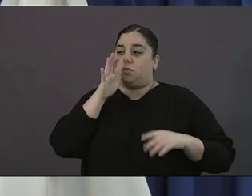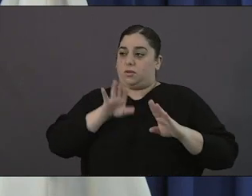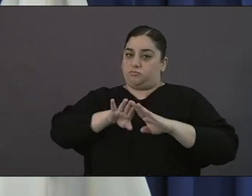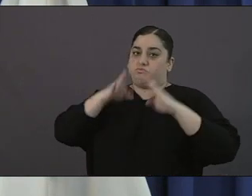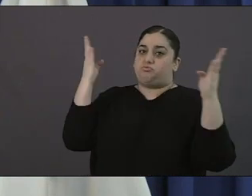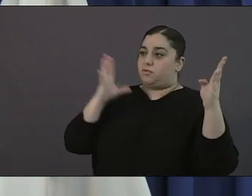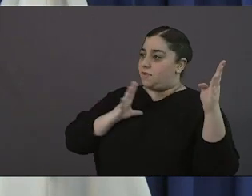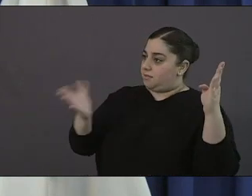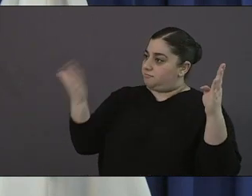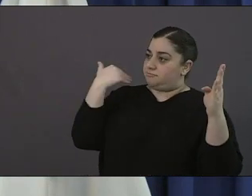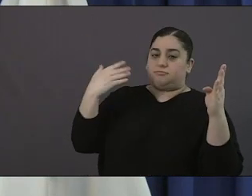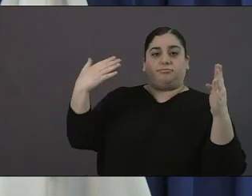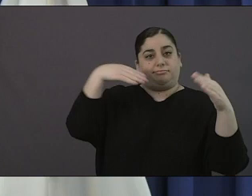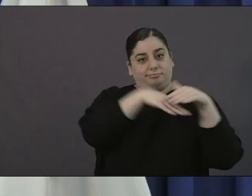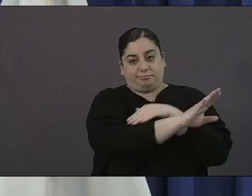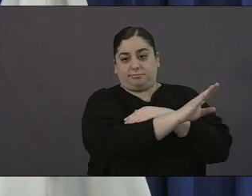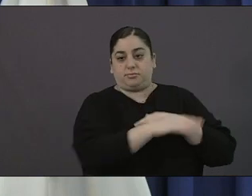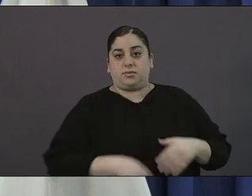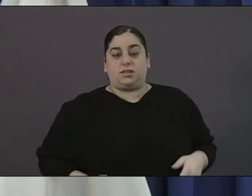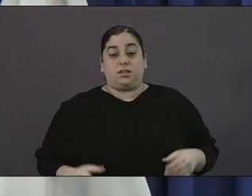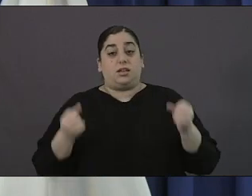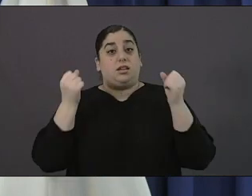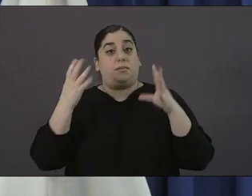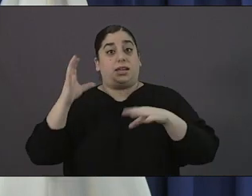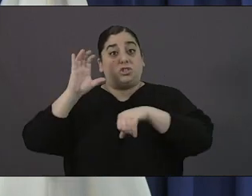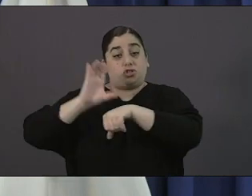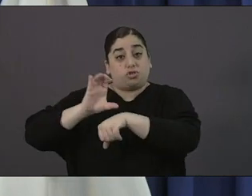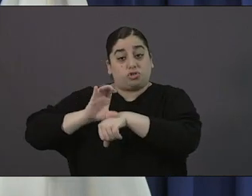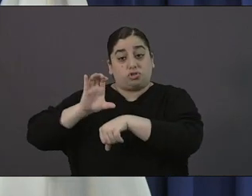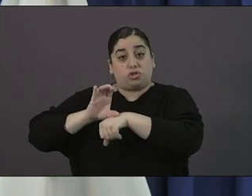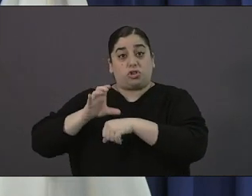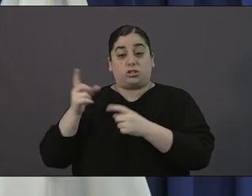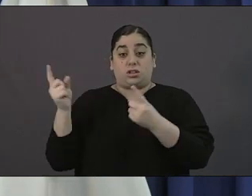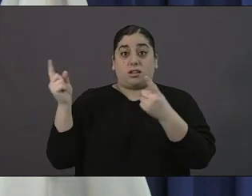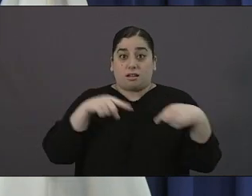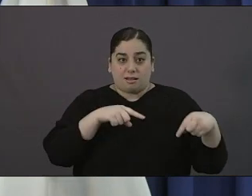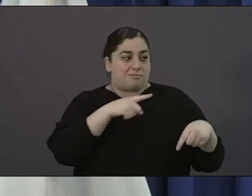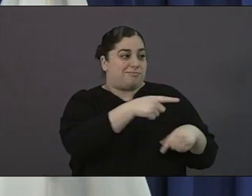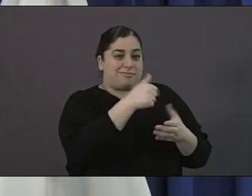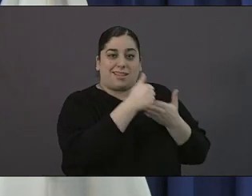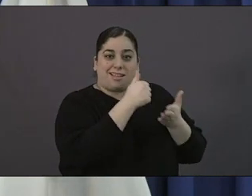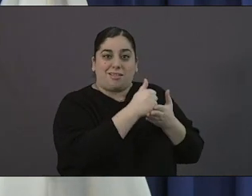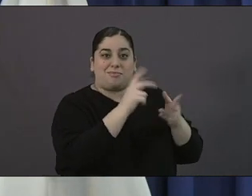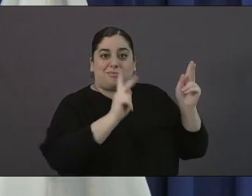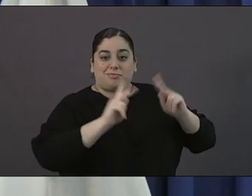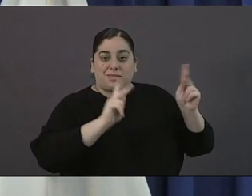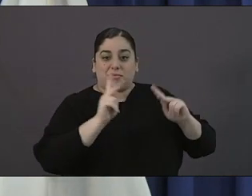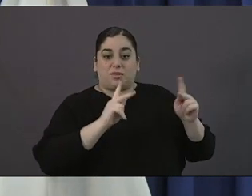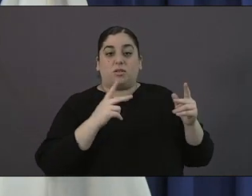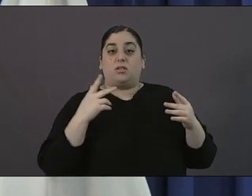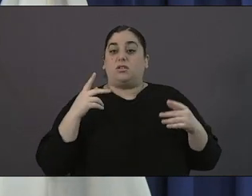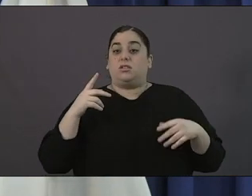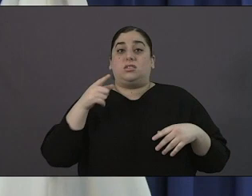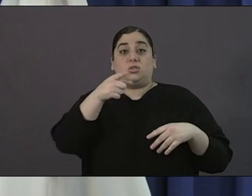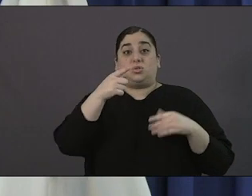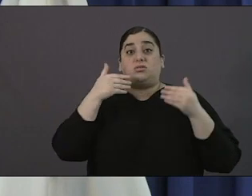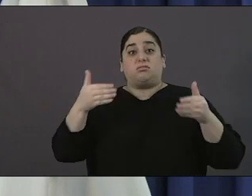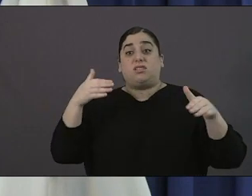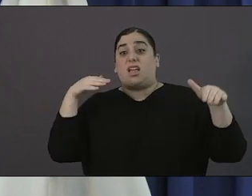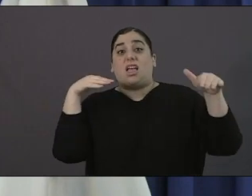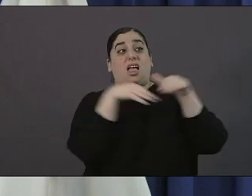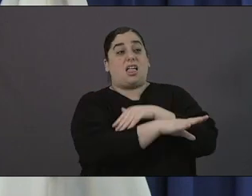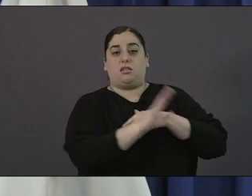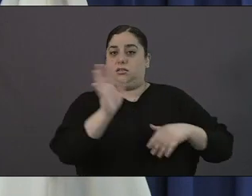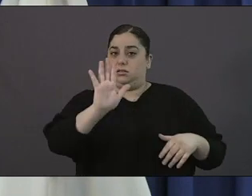a lot of churches that have been out there helping people and they don't want to do and they want to come in inside and help we can't they can't at this point in time but the city